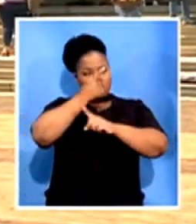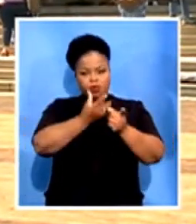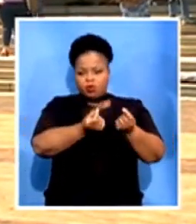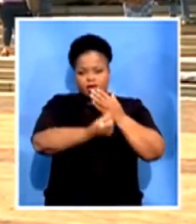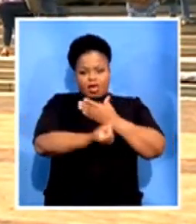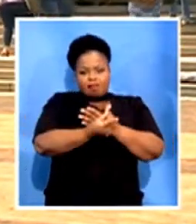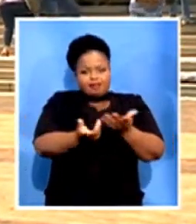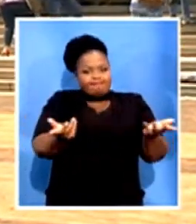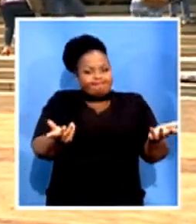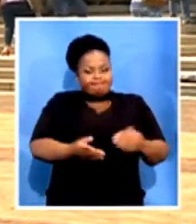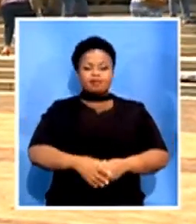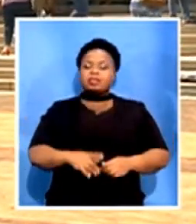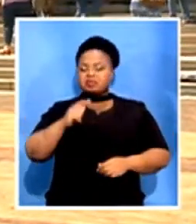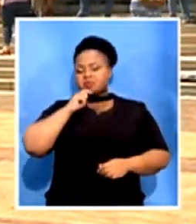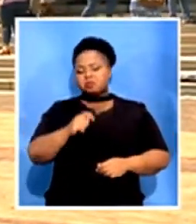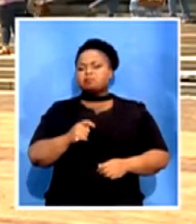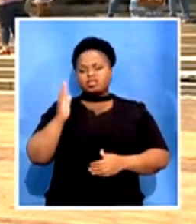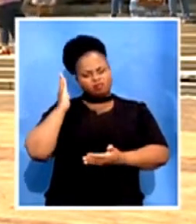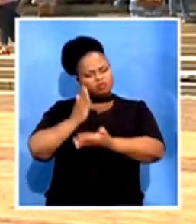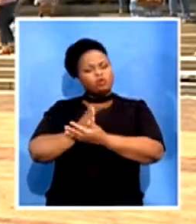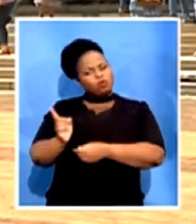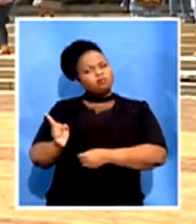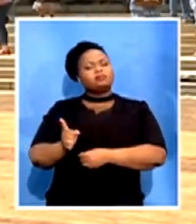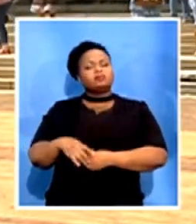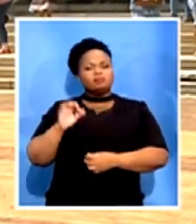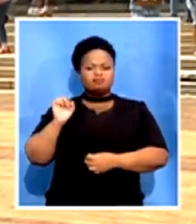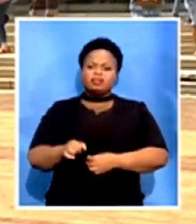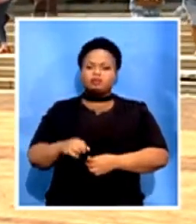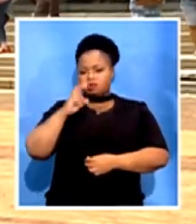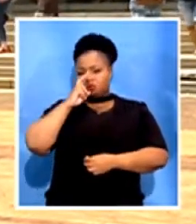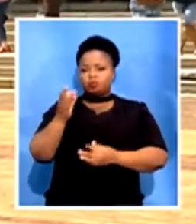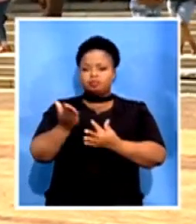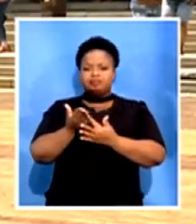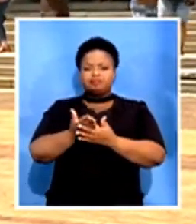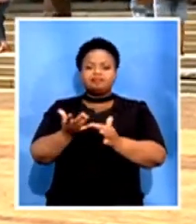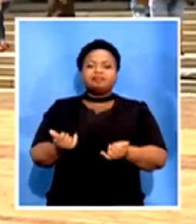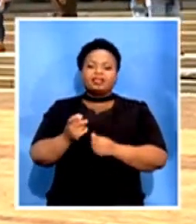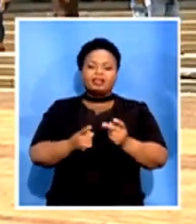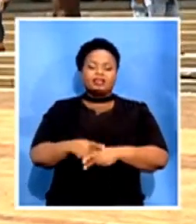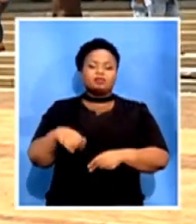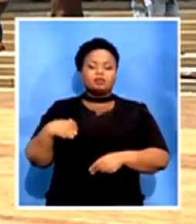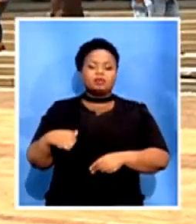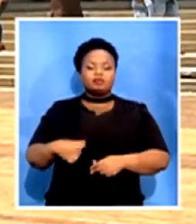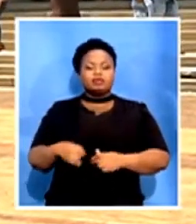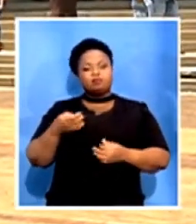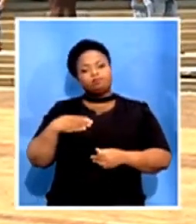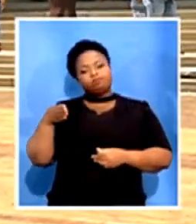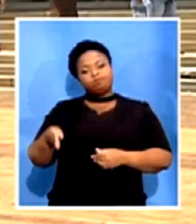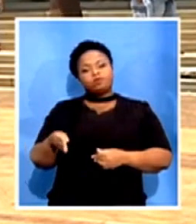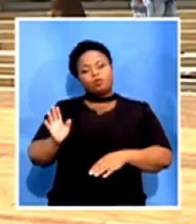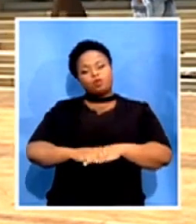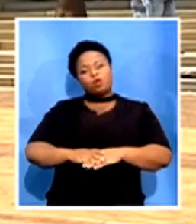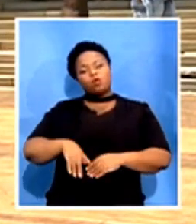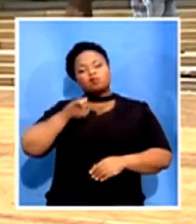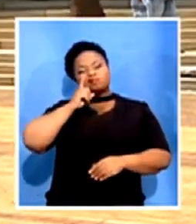certain that they have got a watertight case against the municipality. We will still be out here, Desiree, keeping an eye on the situation. And